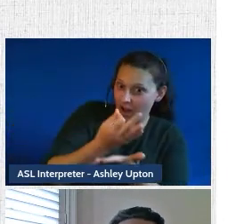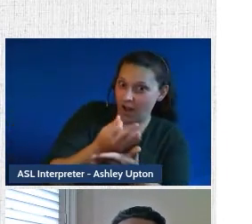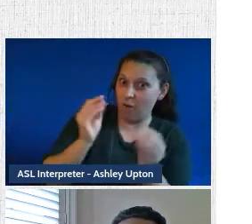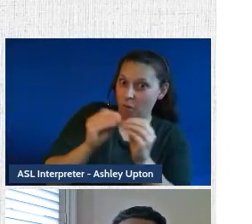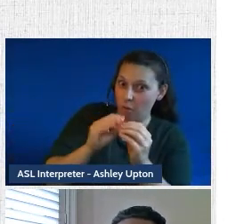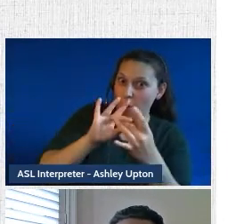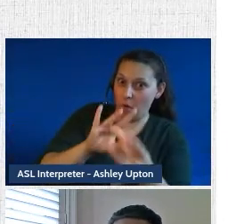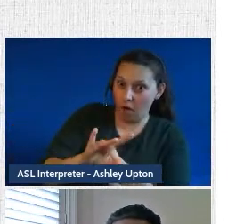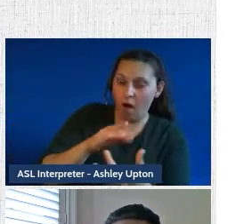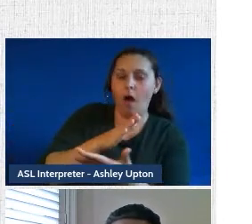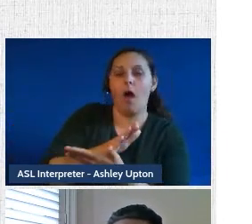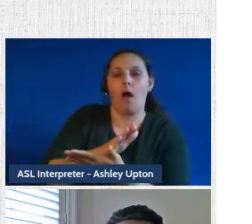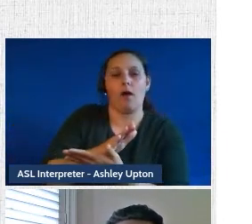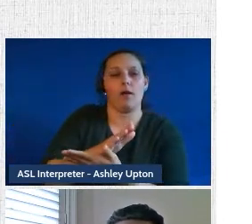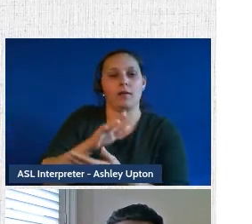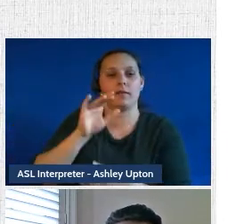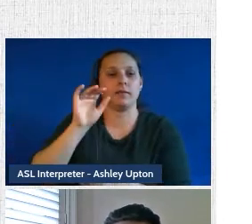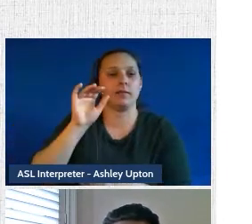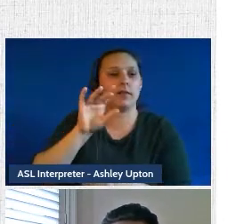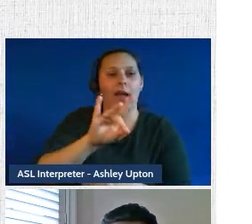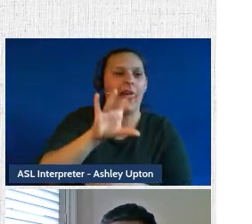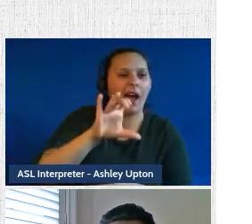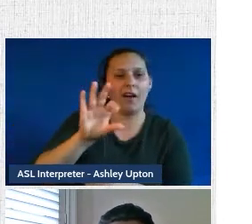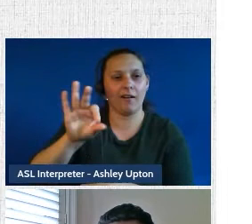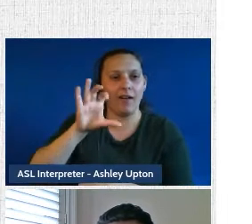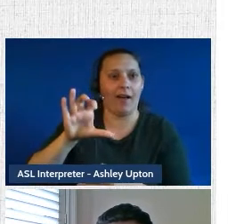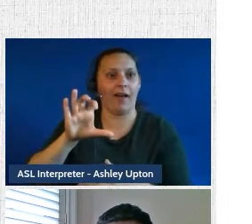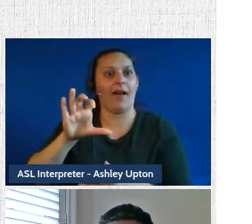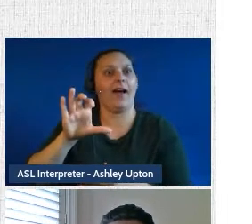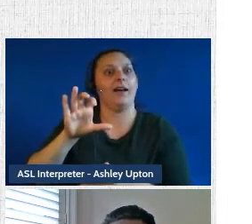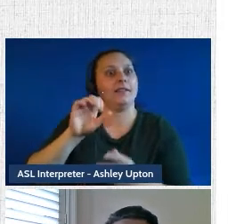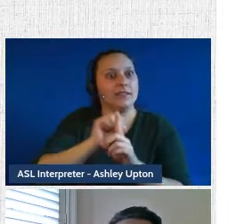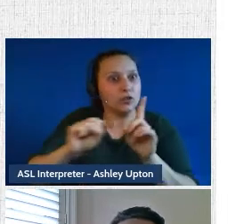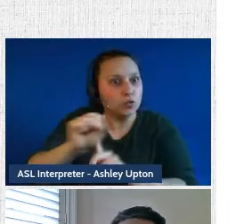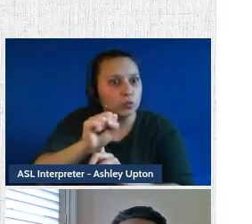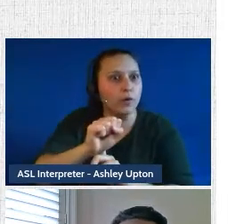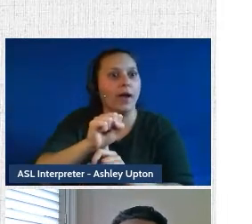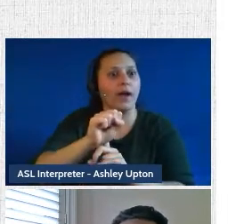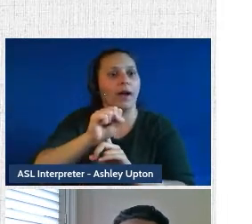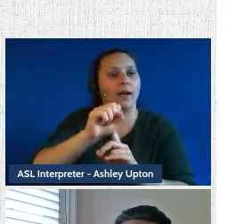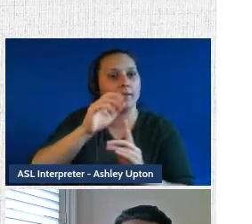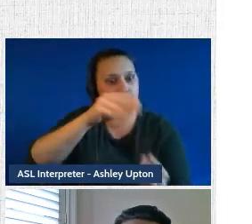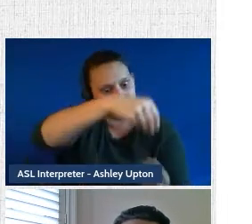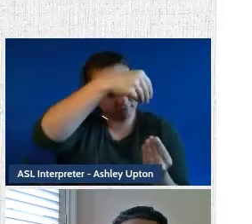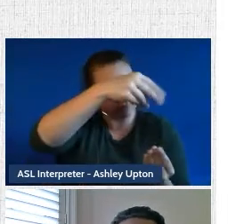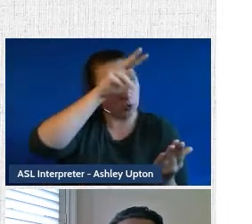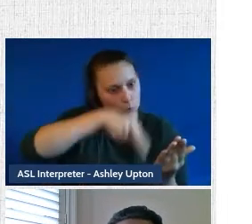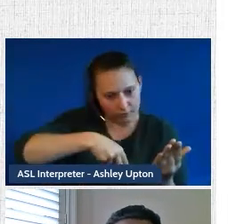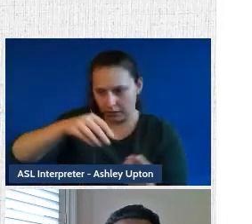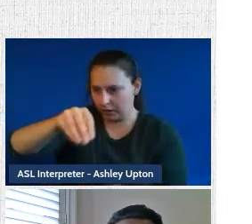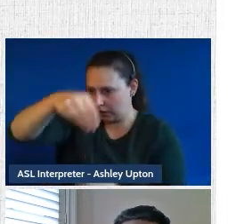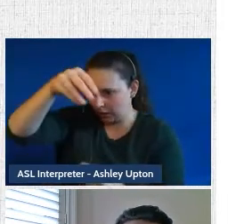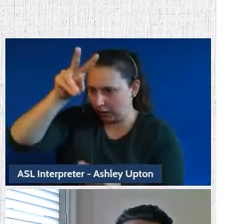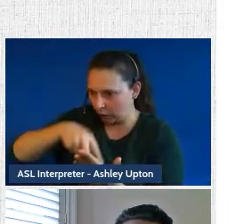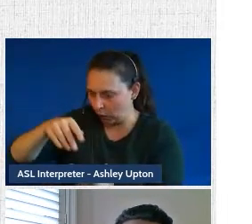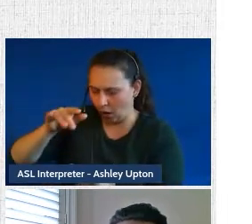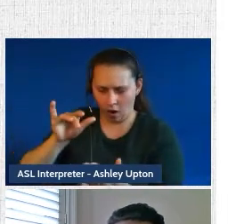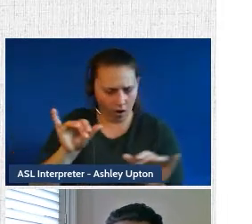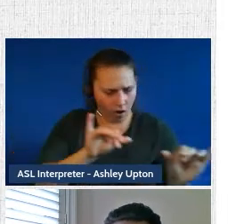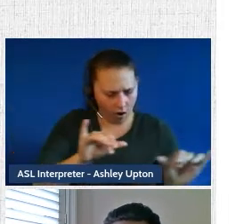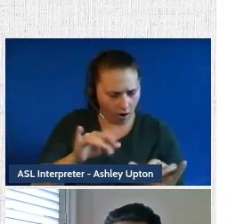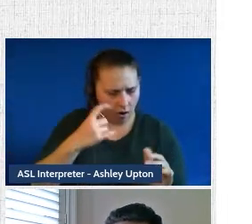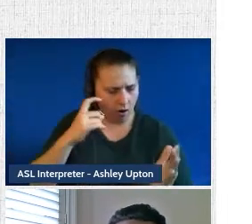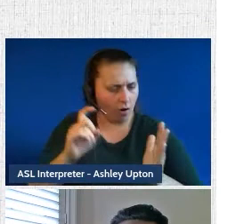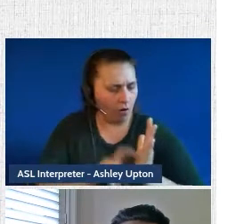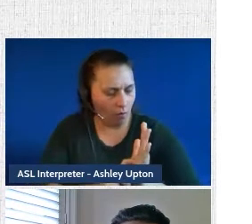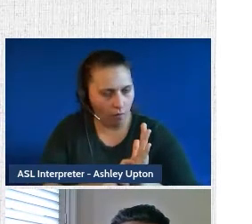group was able to read 800, 900 cases in these areas to specifically find out what the common law is turning on. And you know,